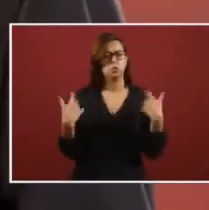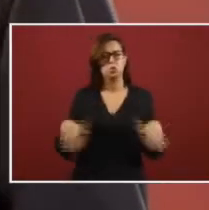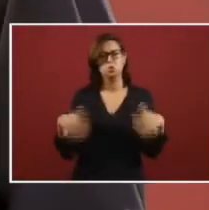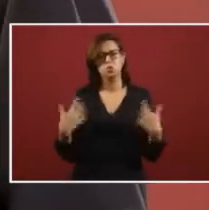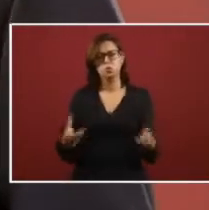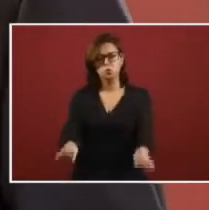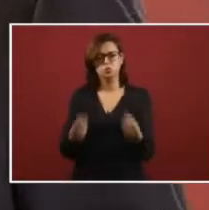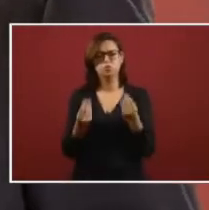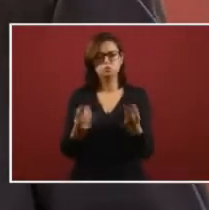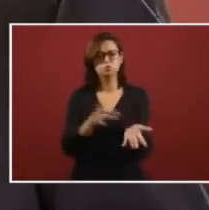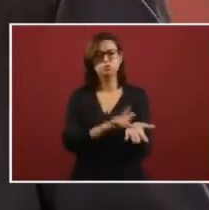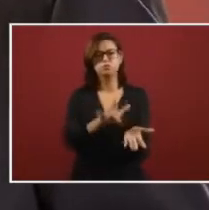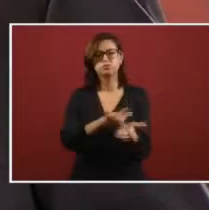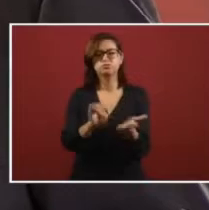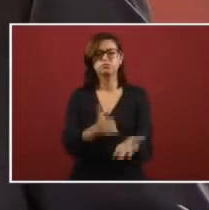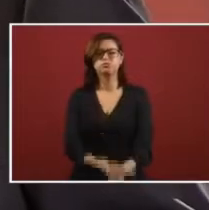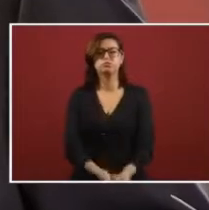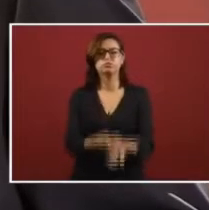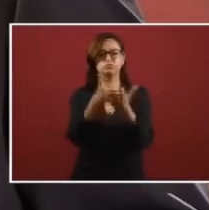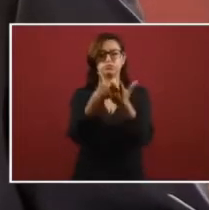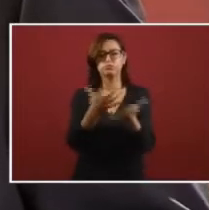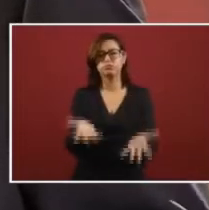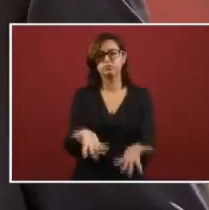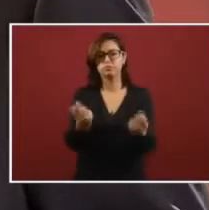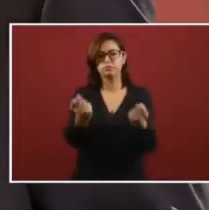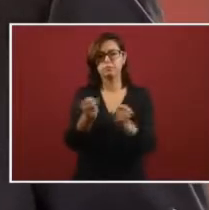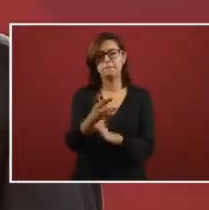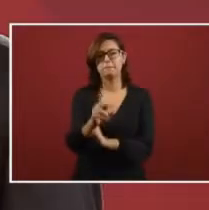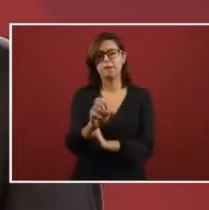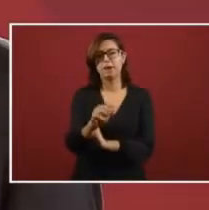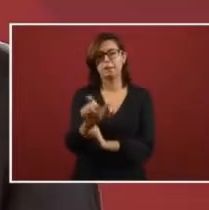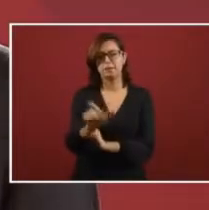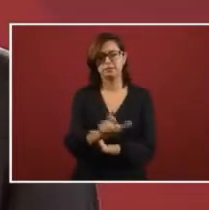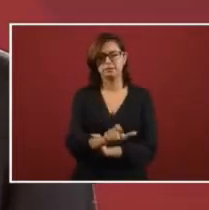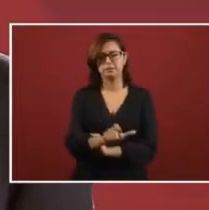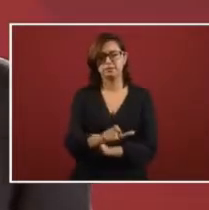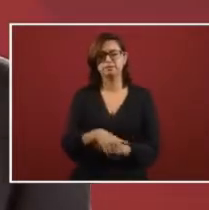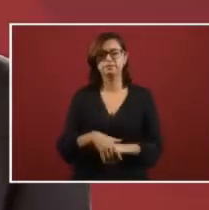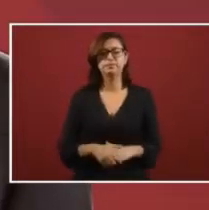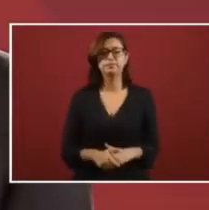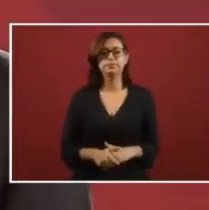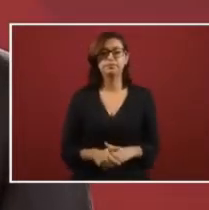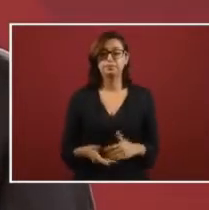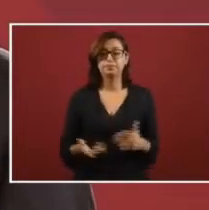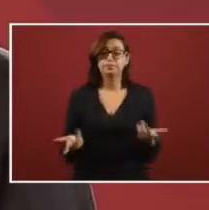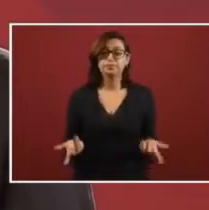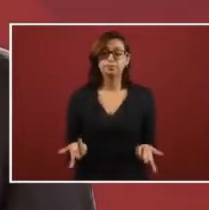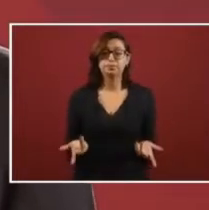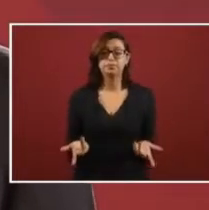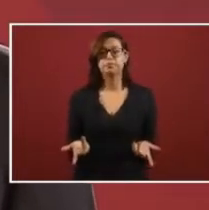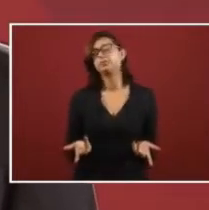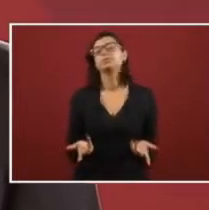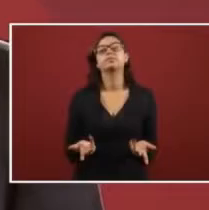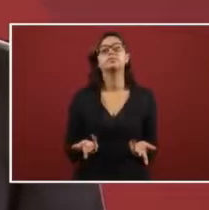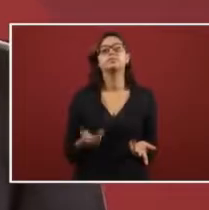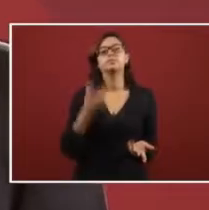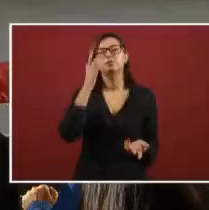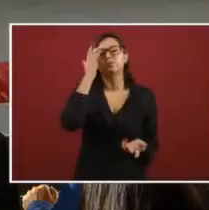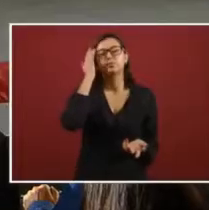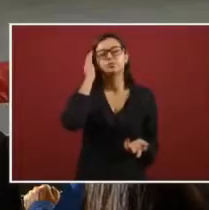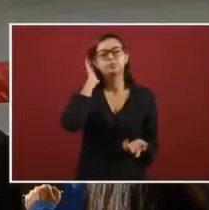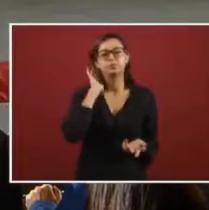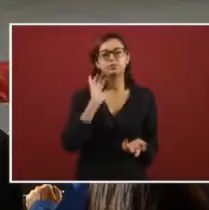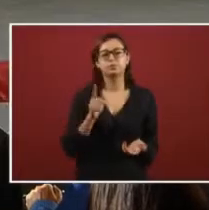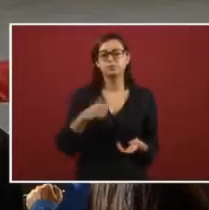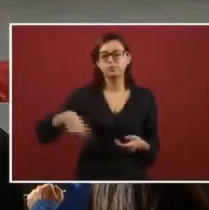that have helped so much in the area of Pemex so now with